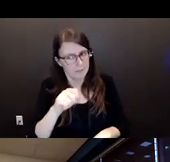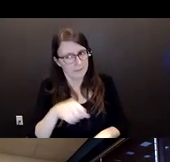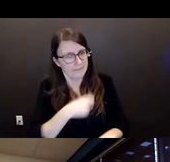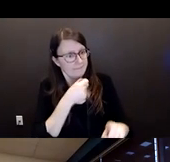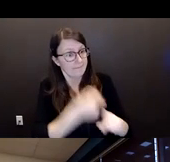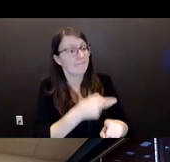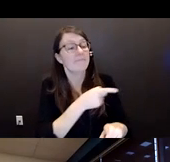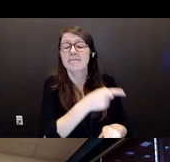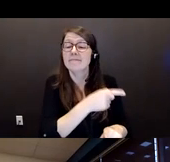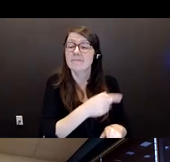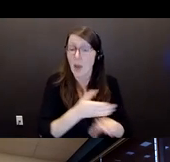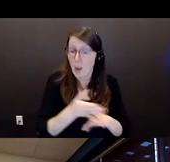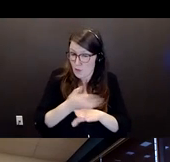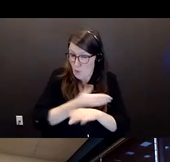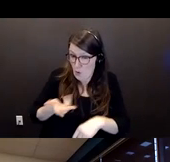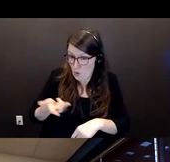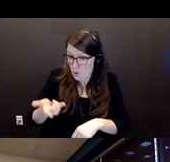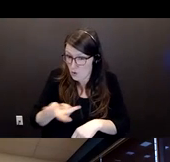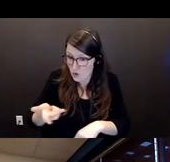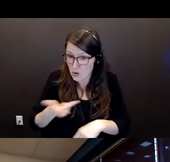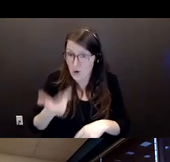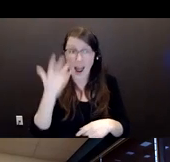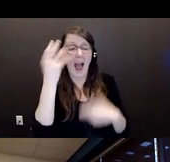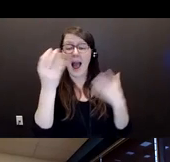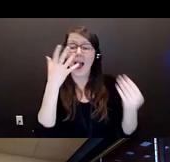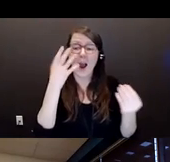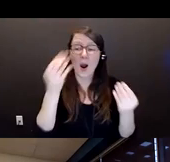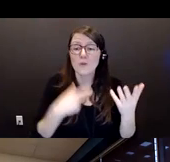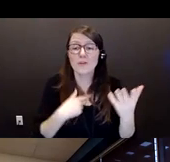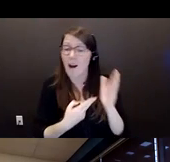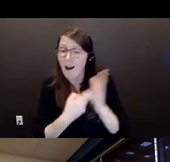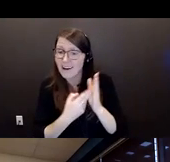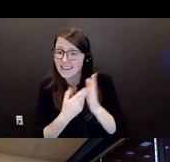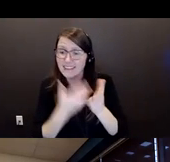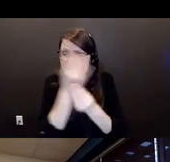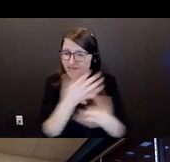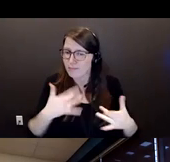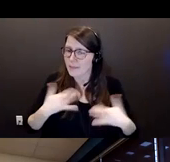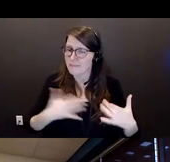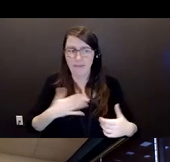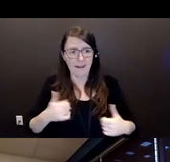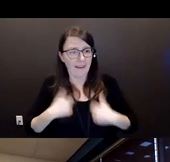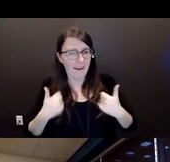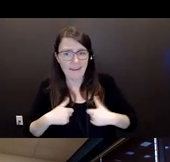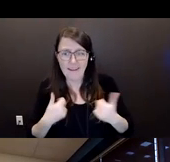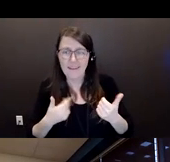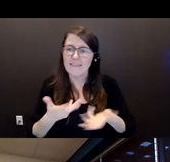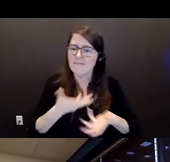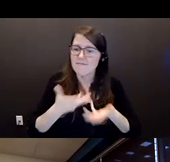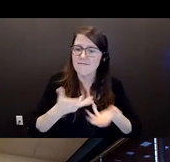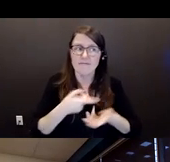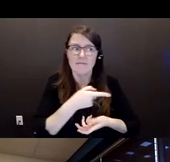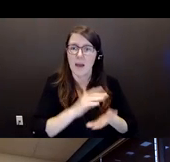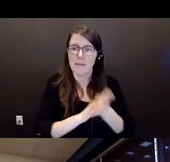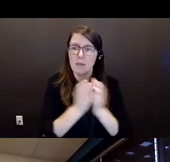outgoing and being very transparent to being more closed off because I think on some level